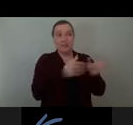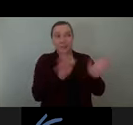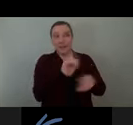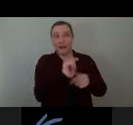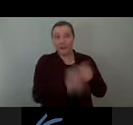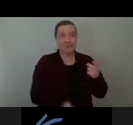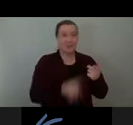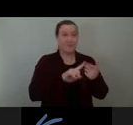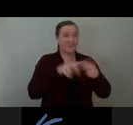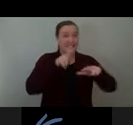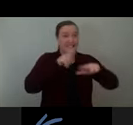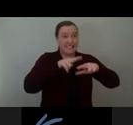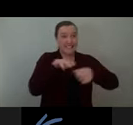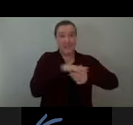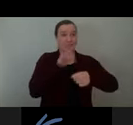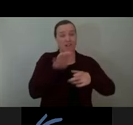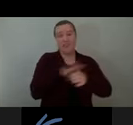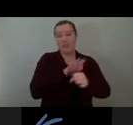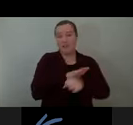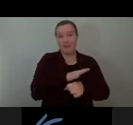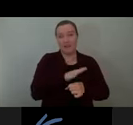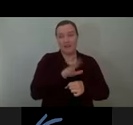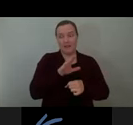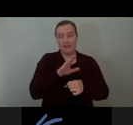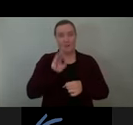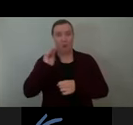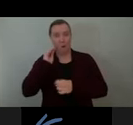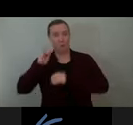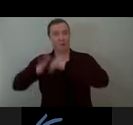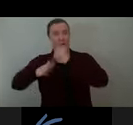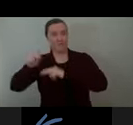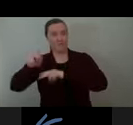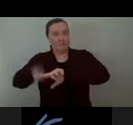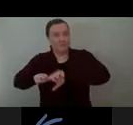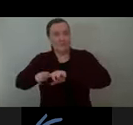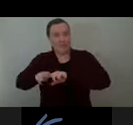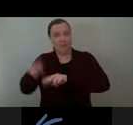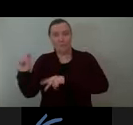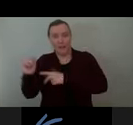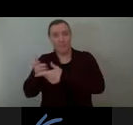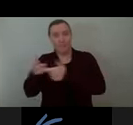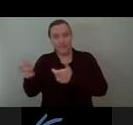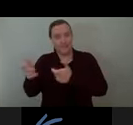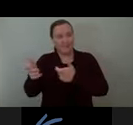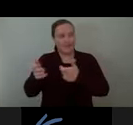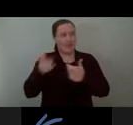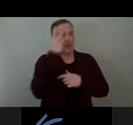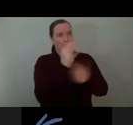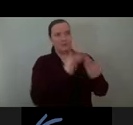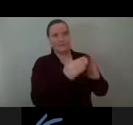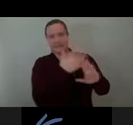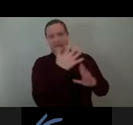relax. So much of what provides comfort in our homes is often missing at the urban scale. And the interest in exploring